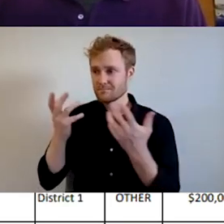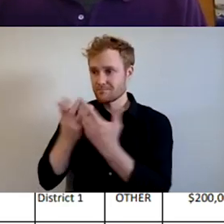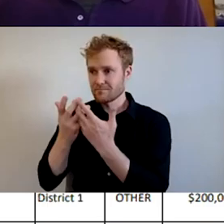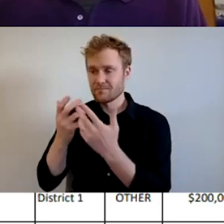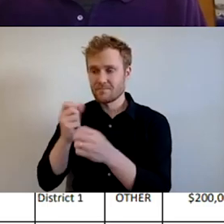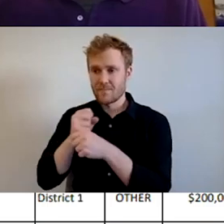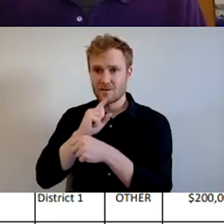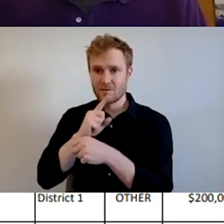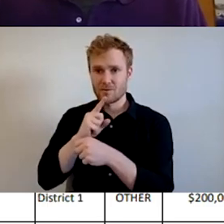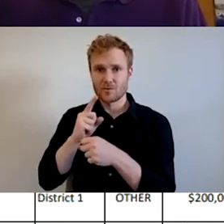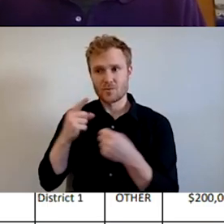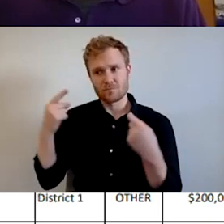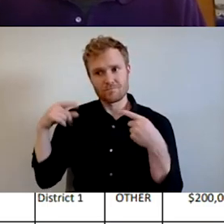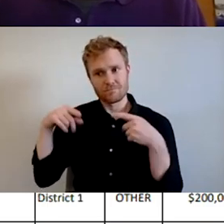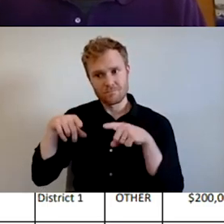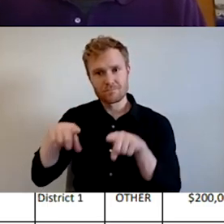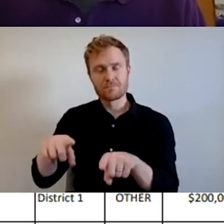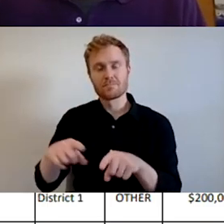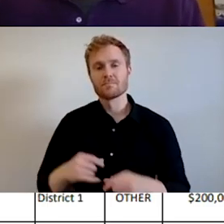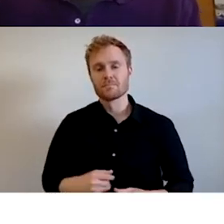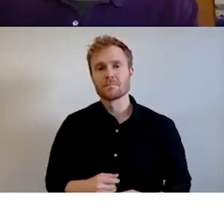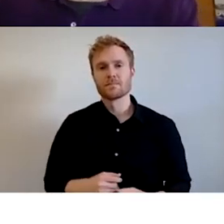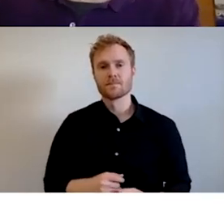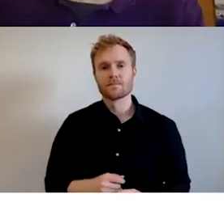capital program facilitation committee scores projects.